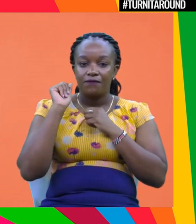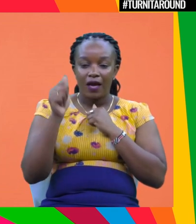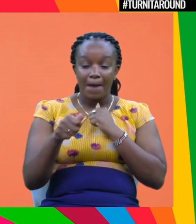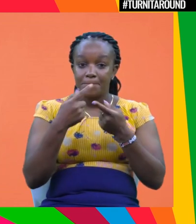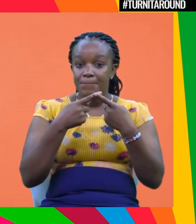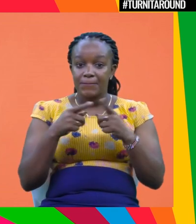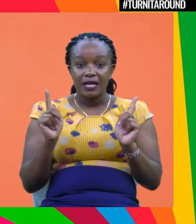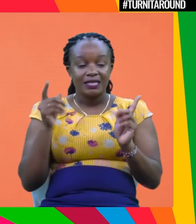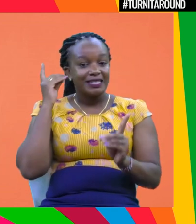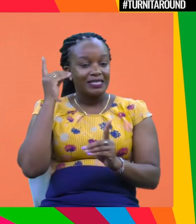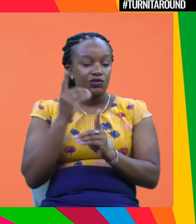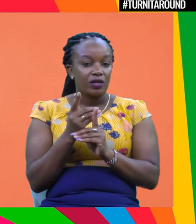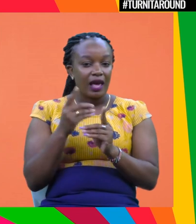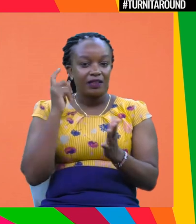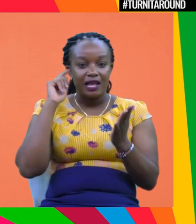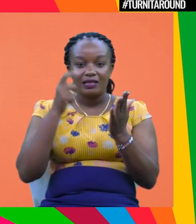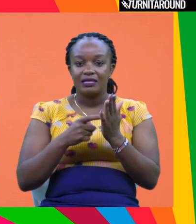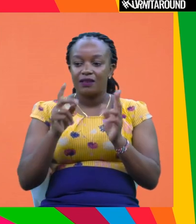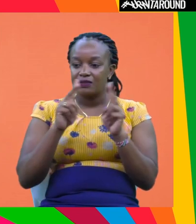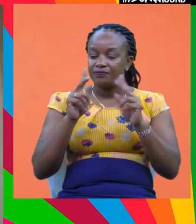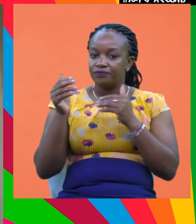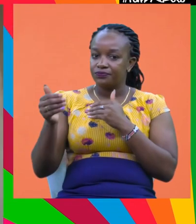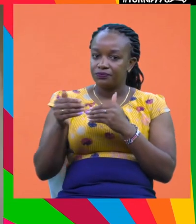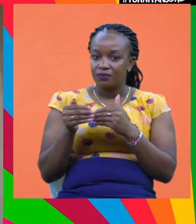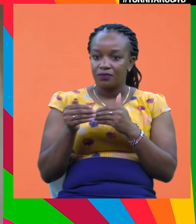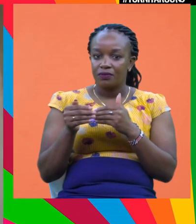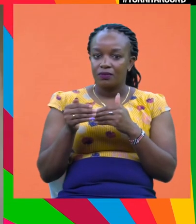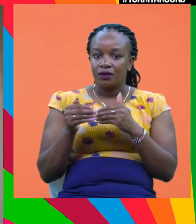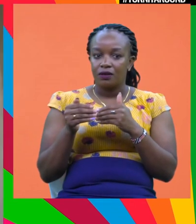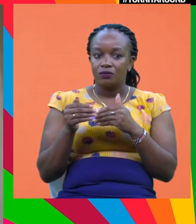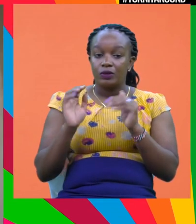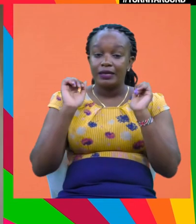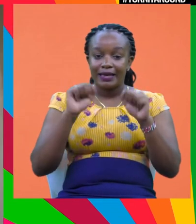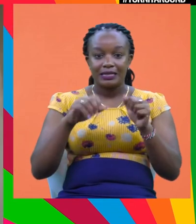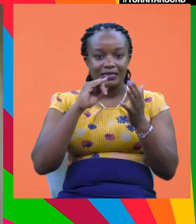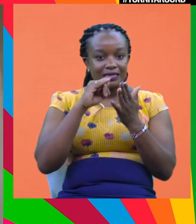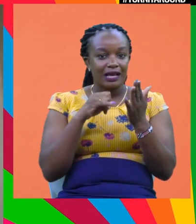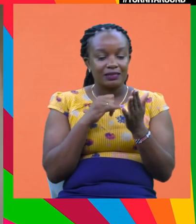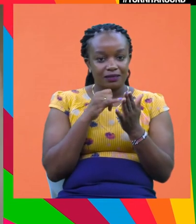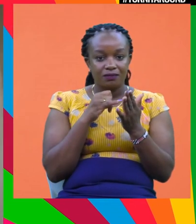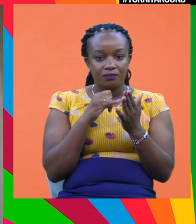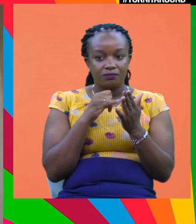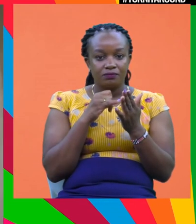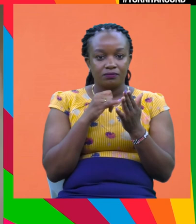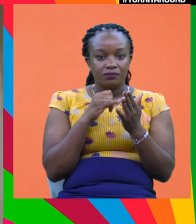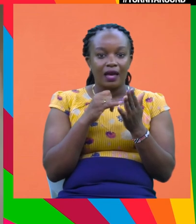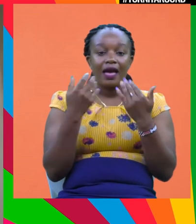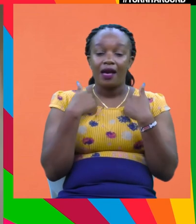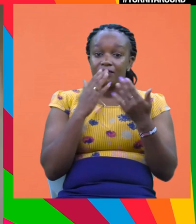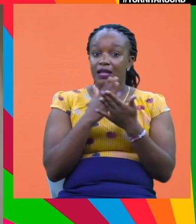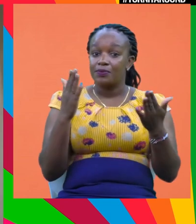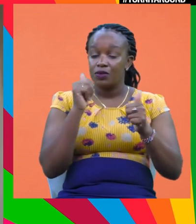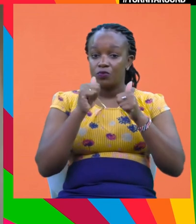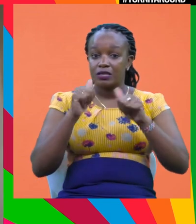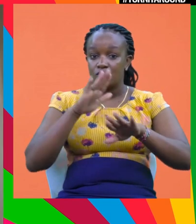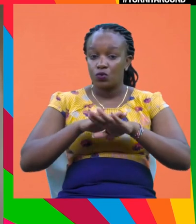through this session, I just realized it's so close to, it's so near to us. You know, we can just, um, purchase something that's